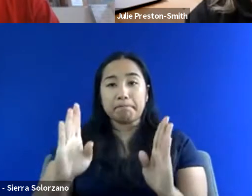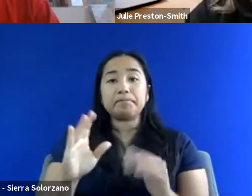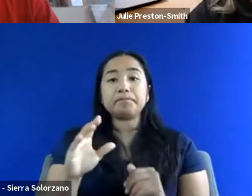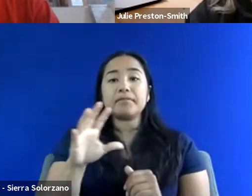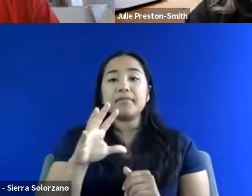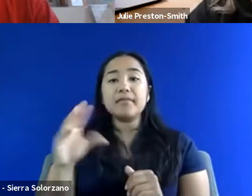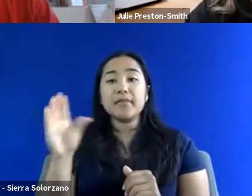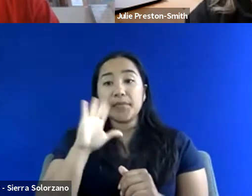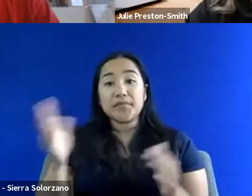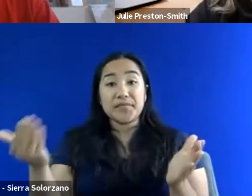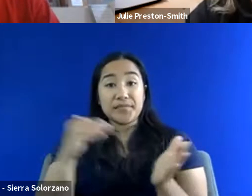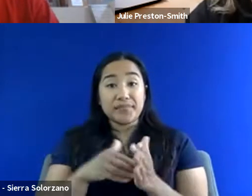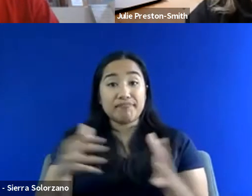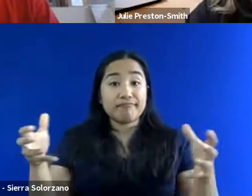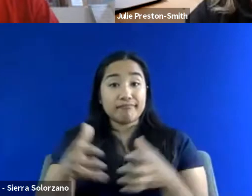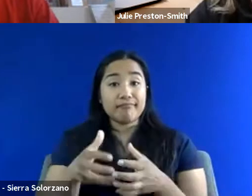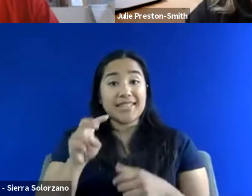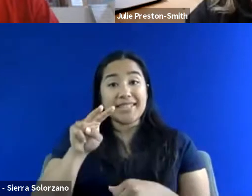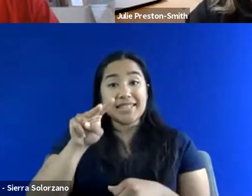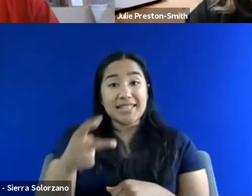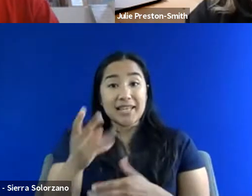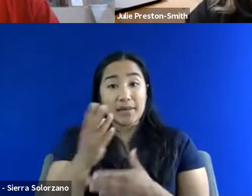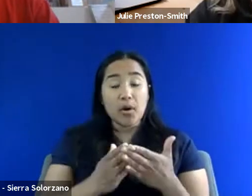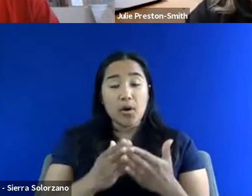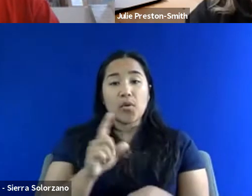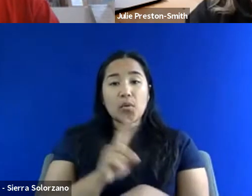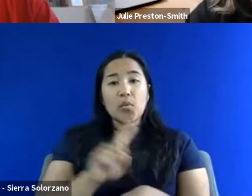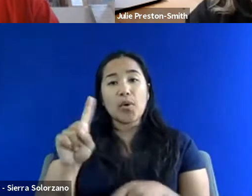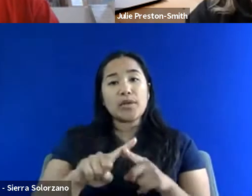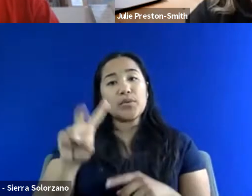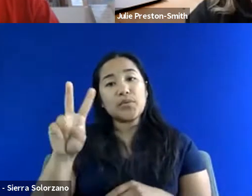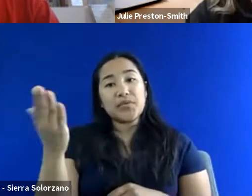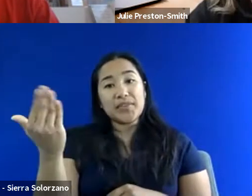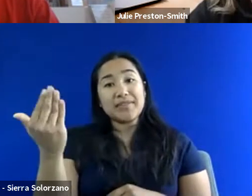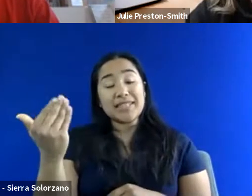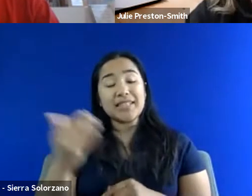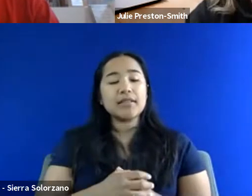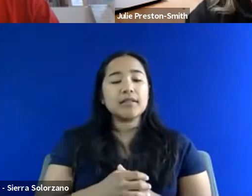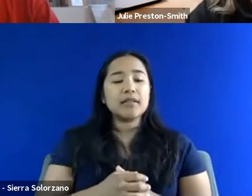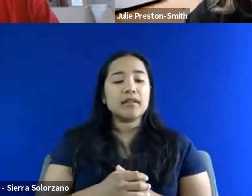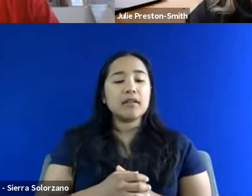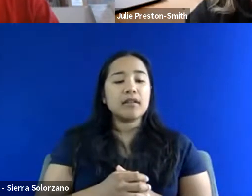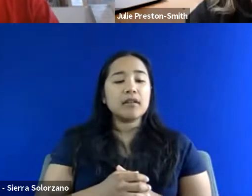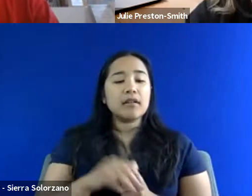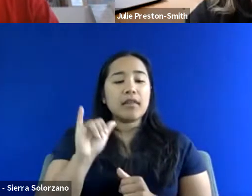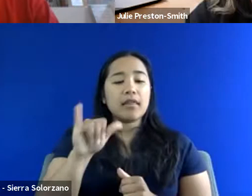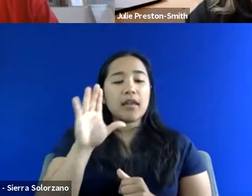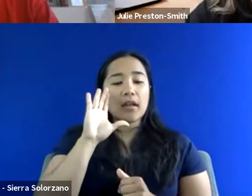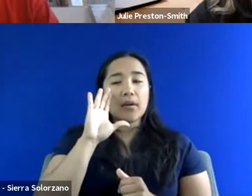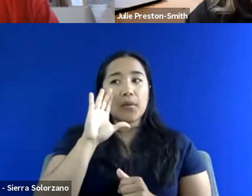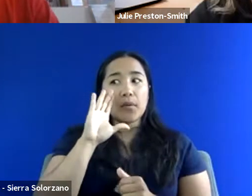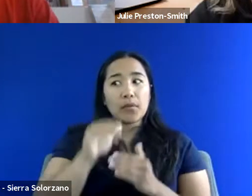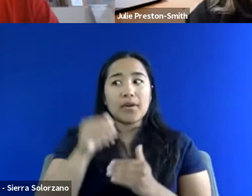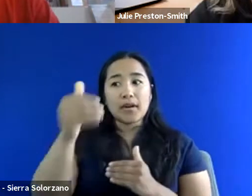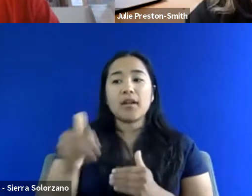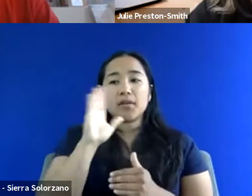reconvening for the second session from 1 to 2.15. And then that will be followed by a panel